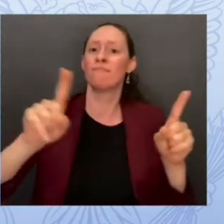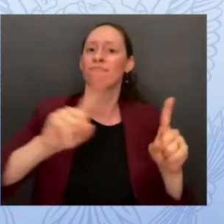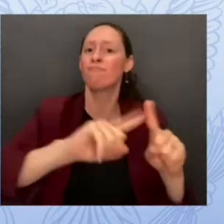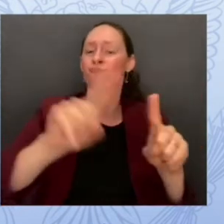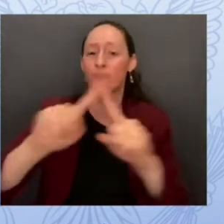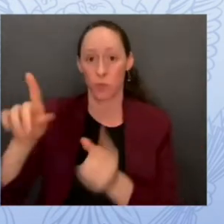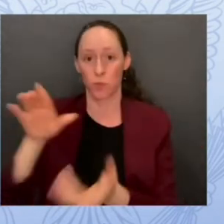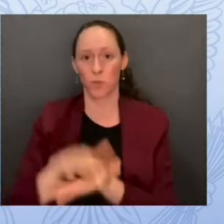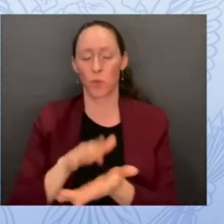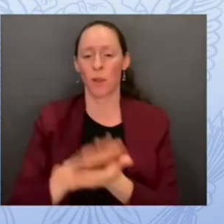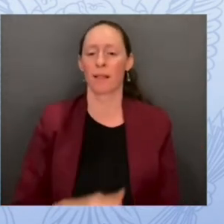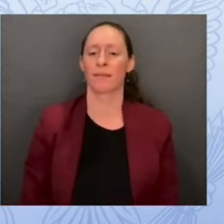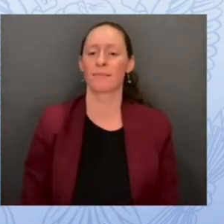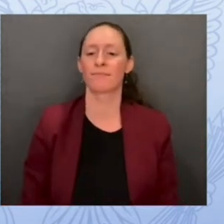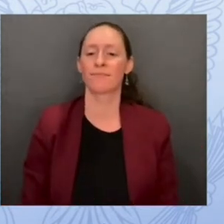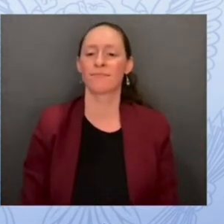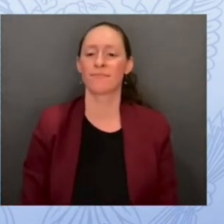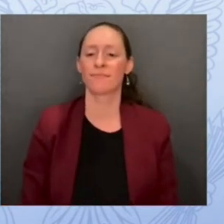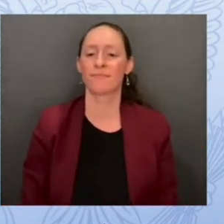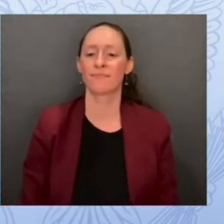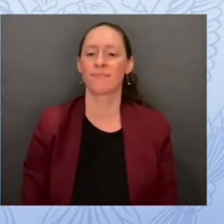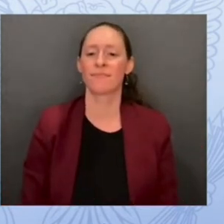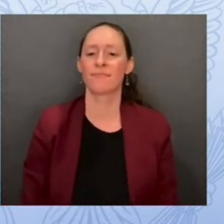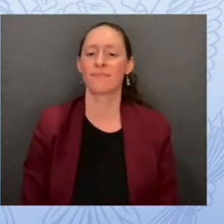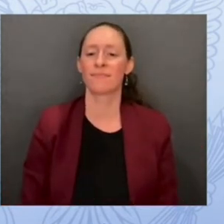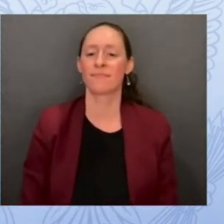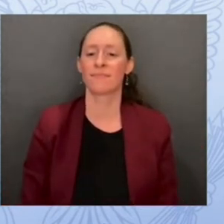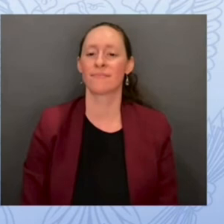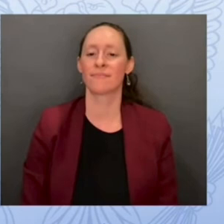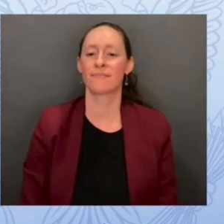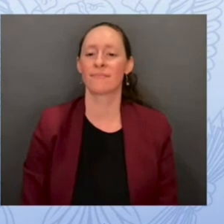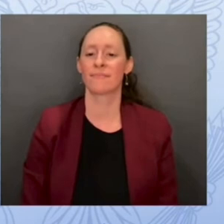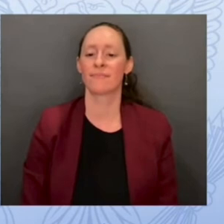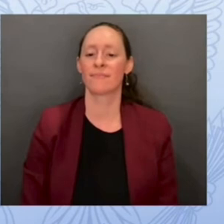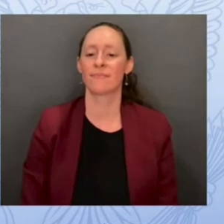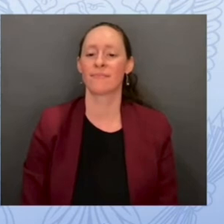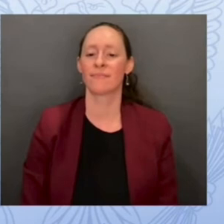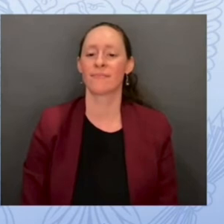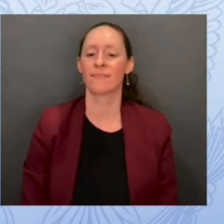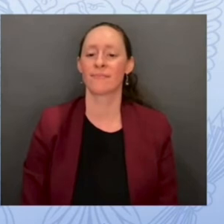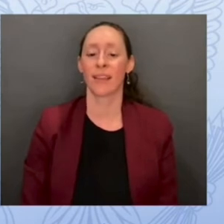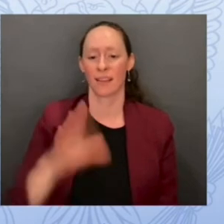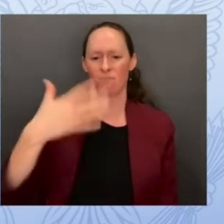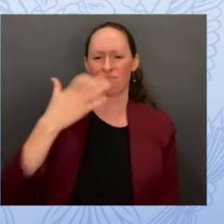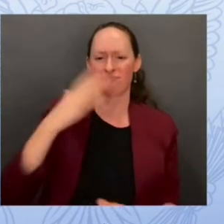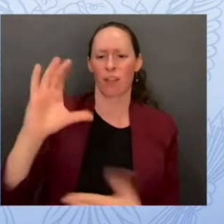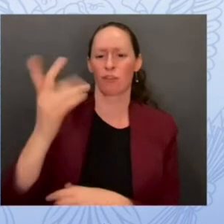here and our Office of Educational Technology for their leadership. Thank you.